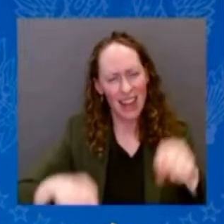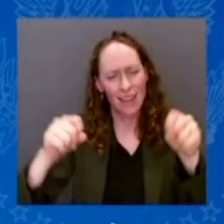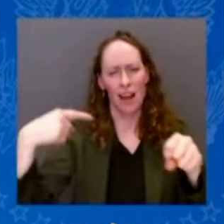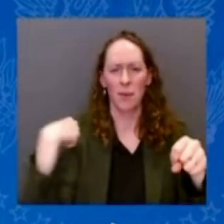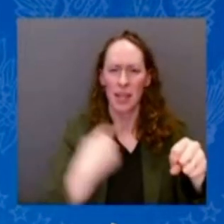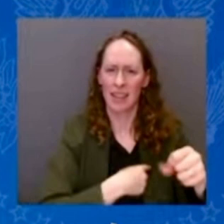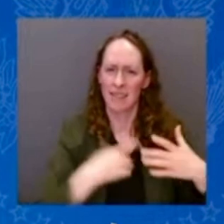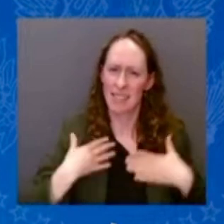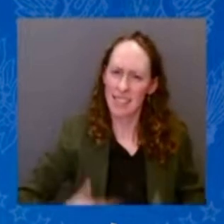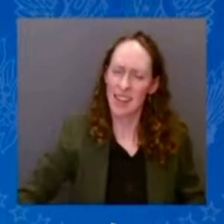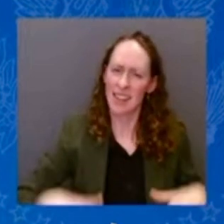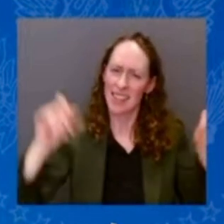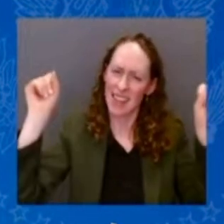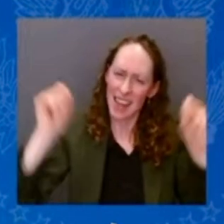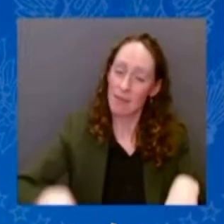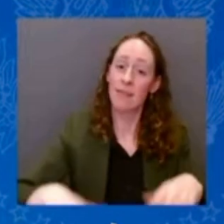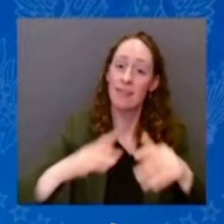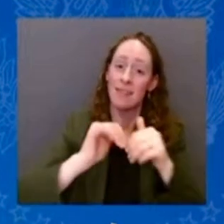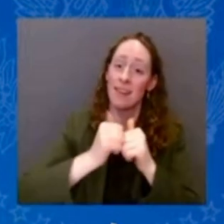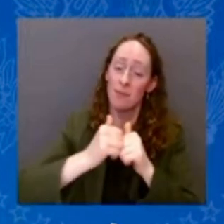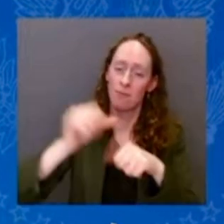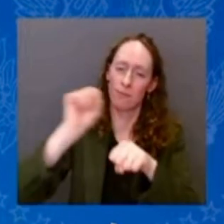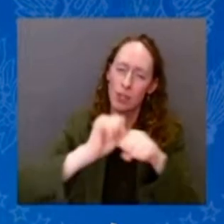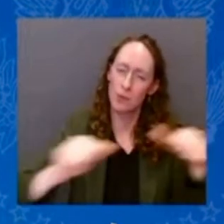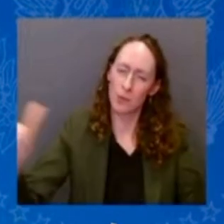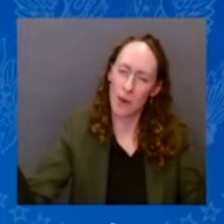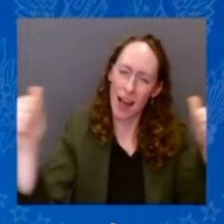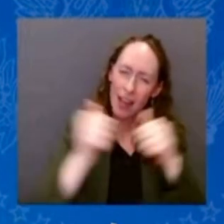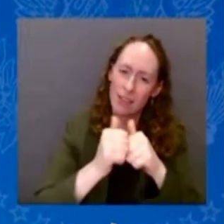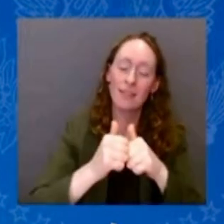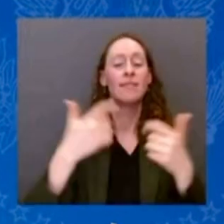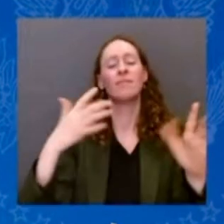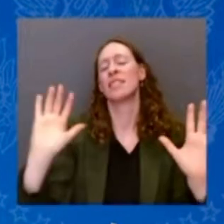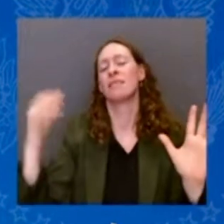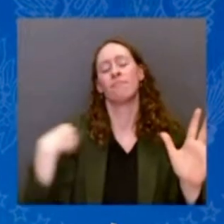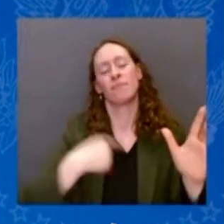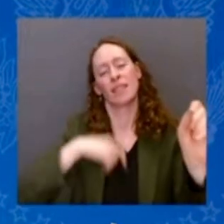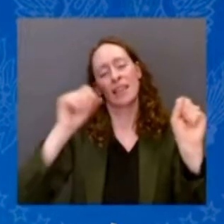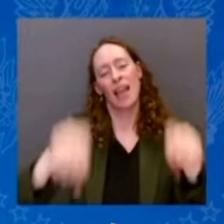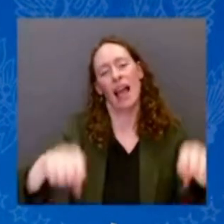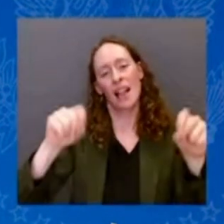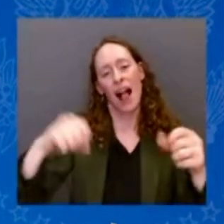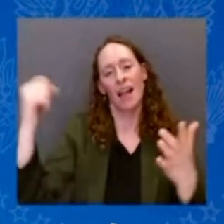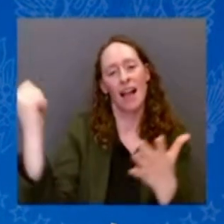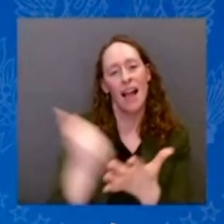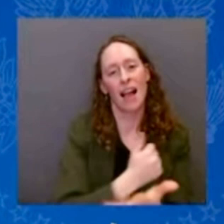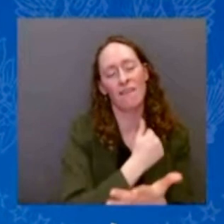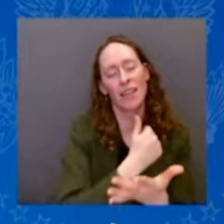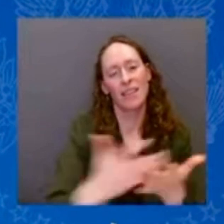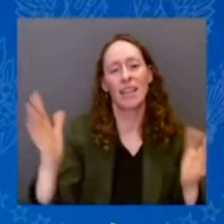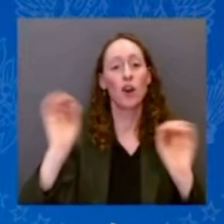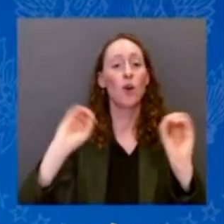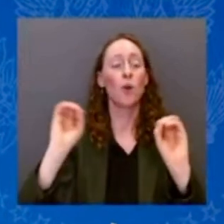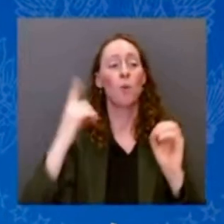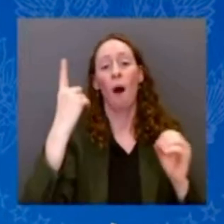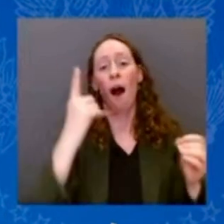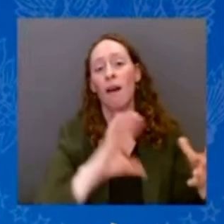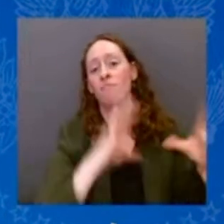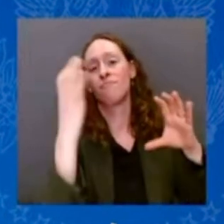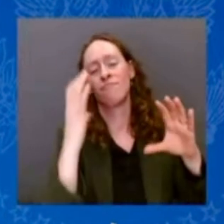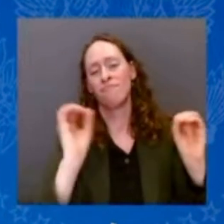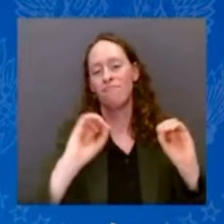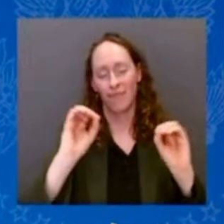And that's my intention. Work with everyone to help get this thing moving. God bless you all. May God protect our troops. Thank you.